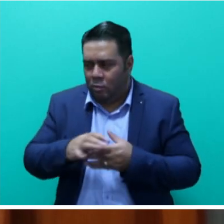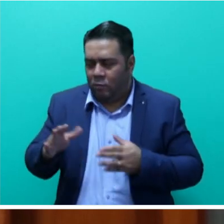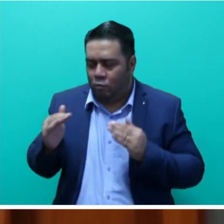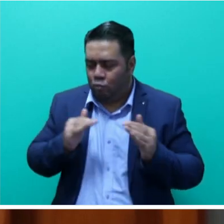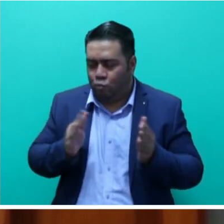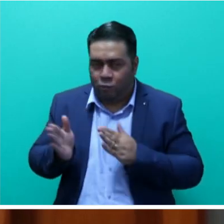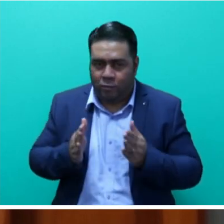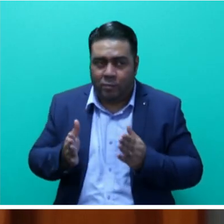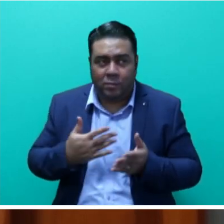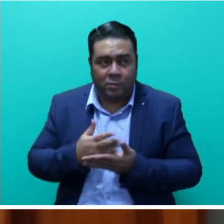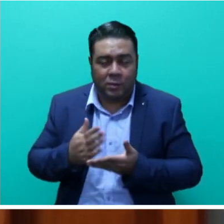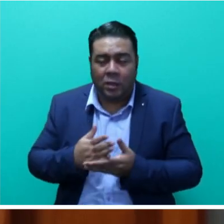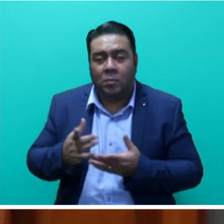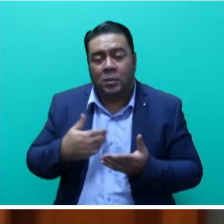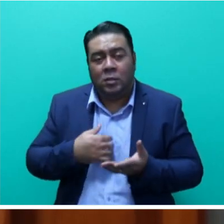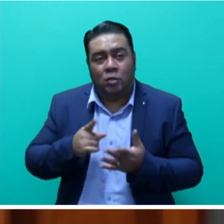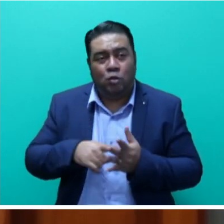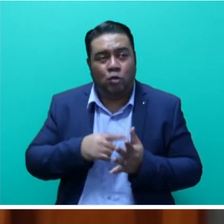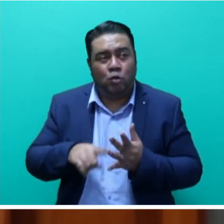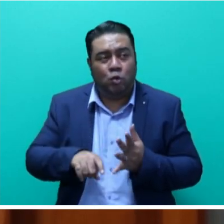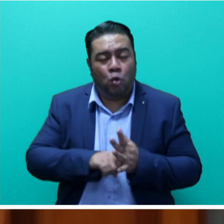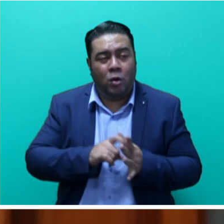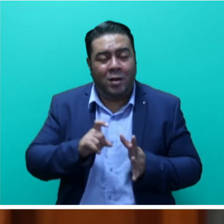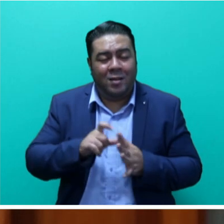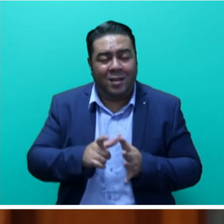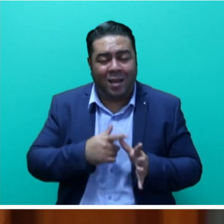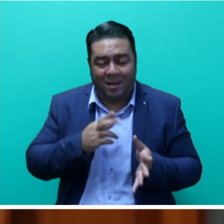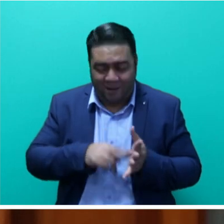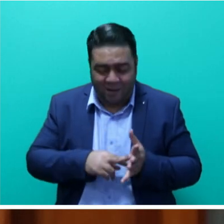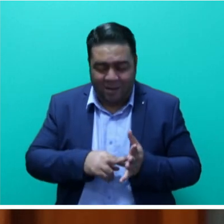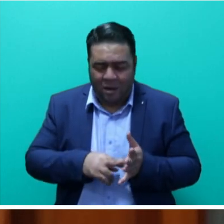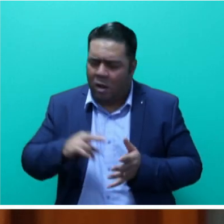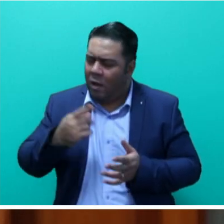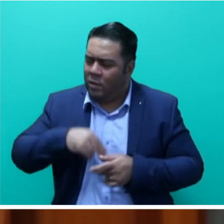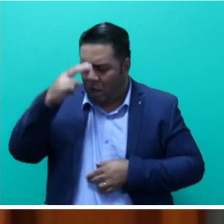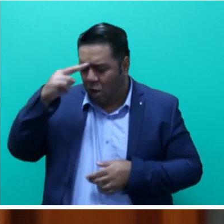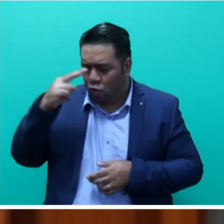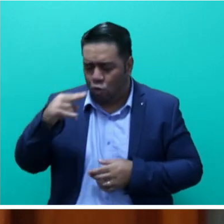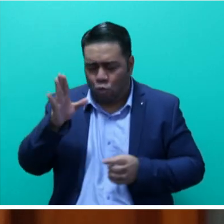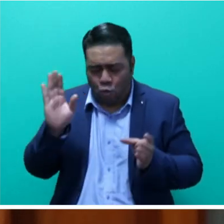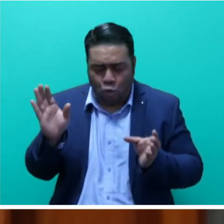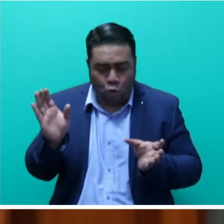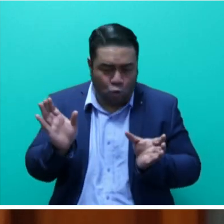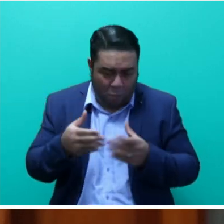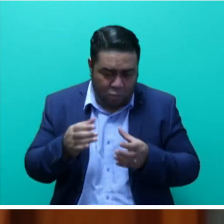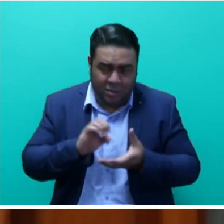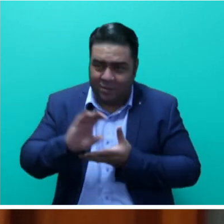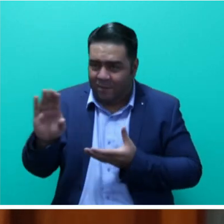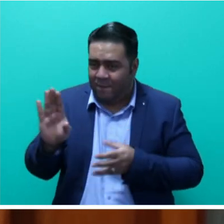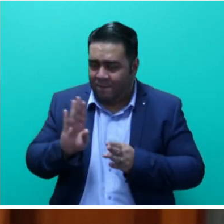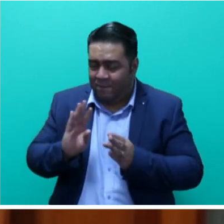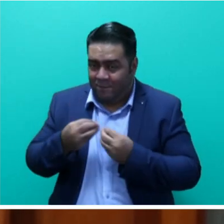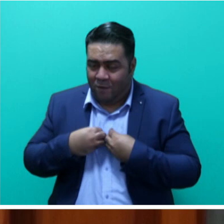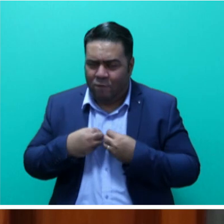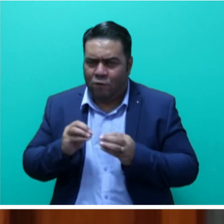I'll share an example. In Jordan, they have cooperatives, a national cooperative for each agricultural sector. So,